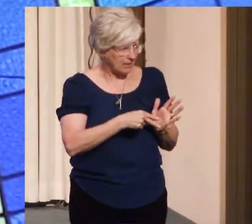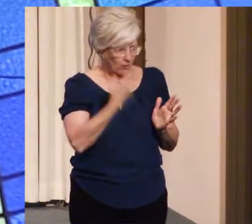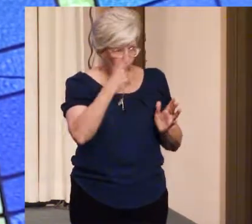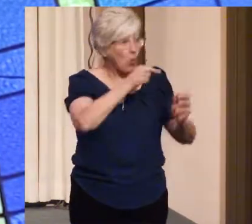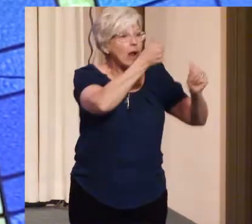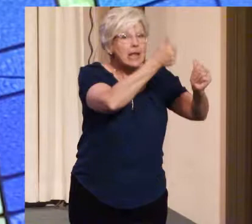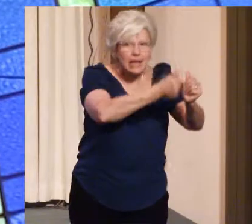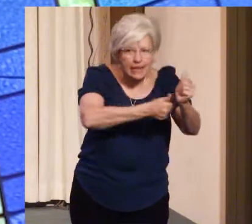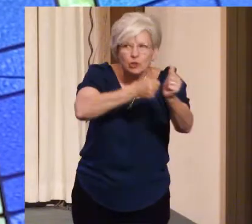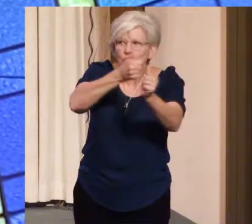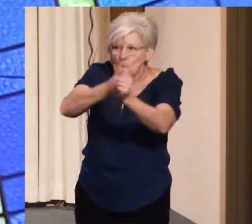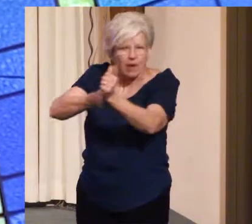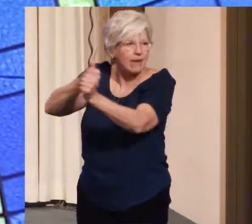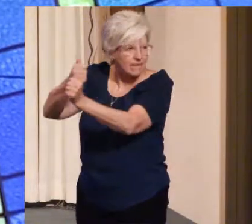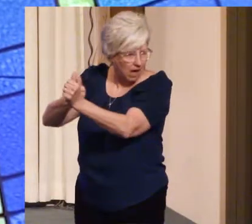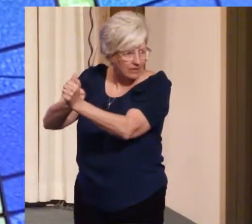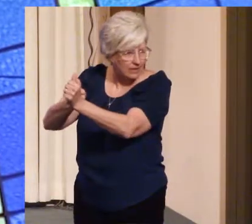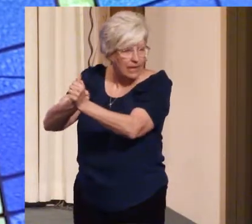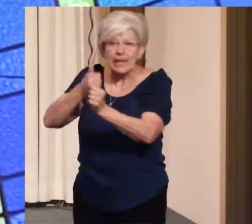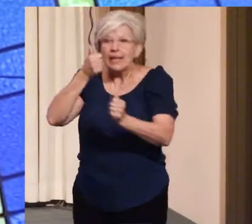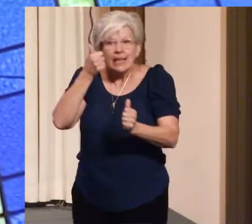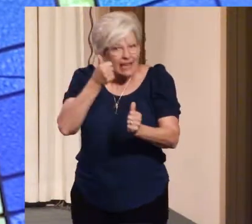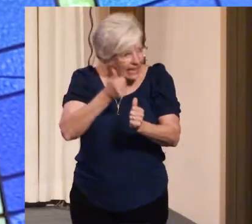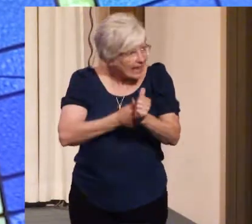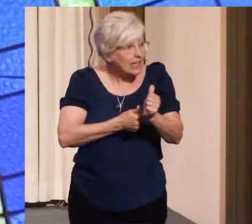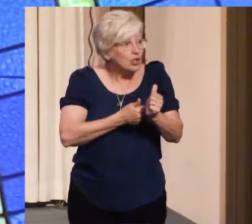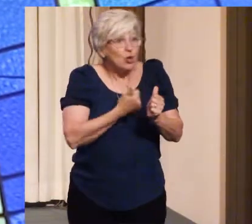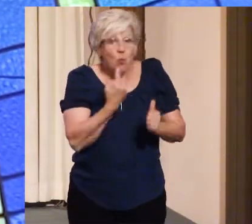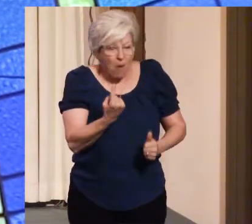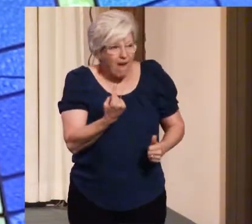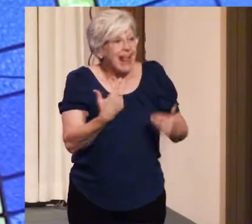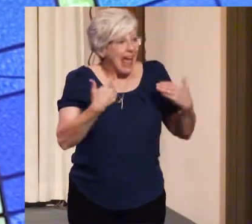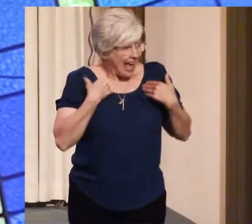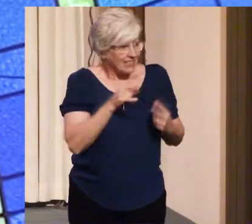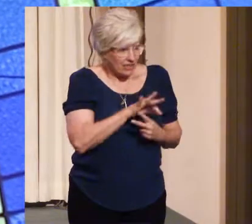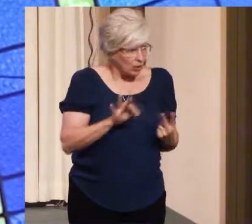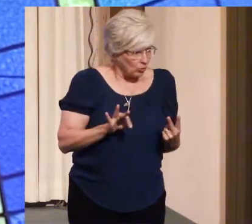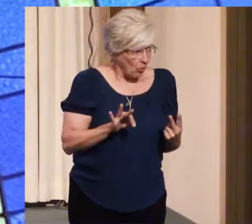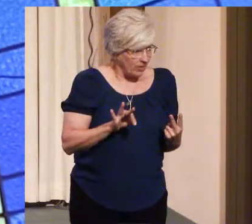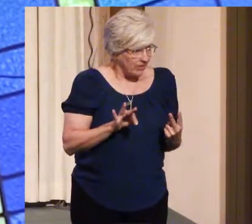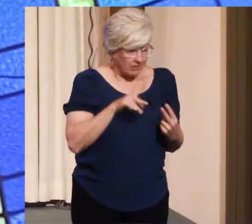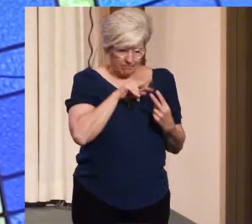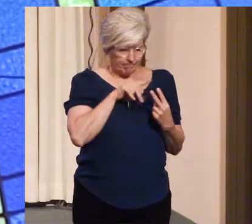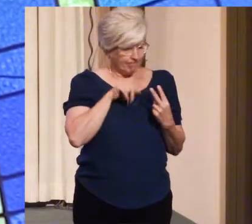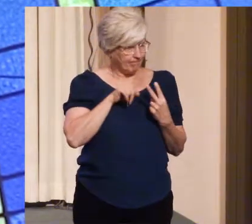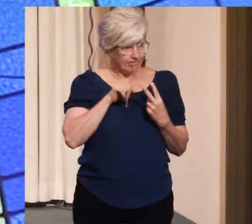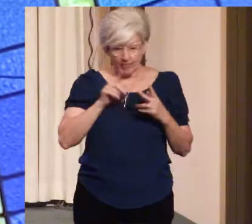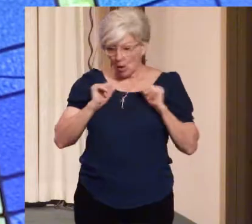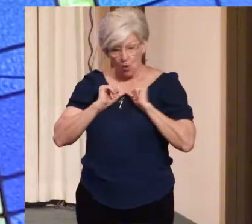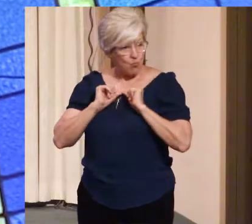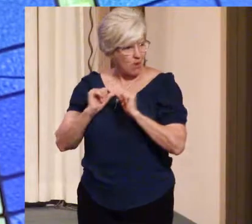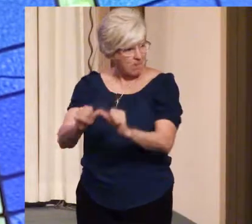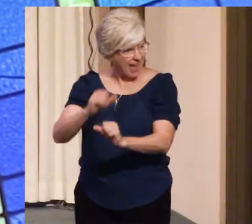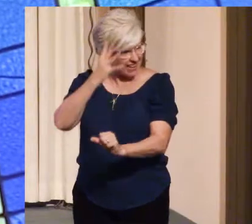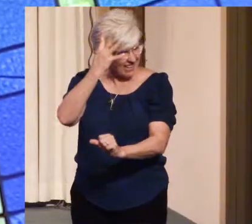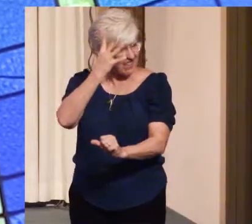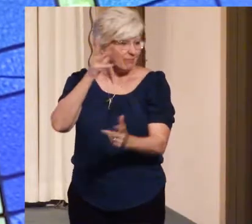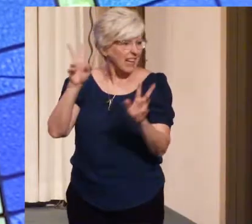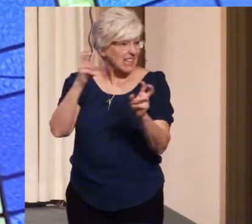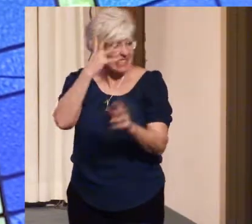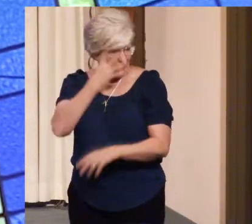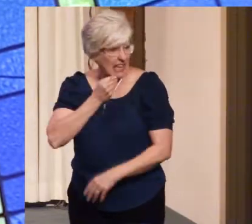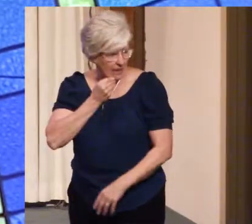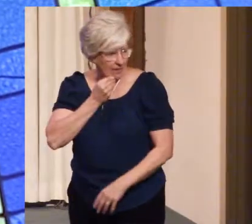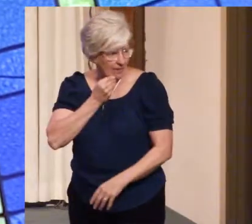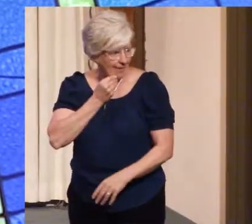us, we have this choice to remain asleep. As Morpheus said,